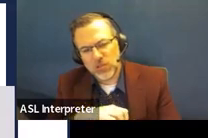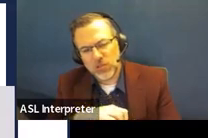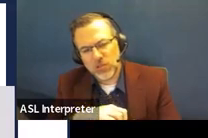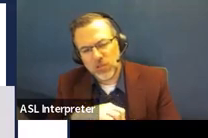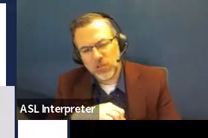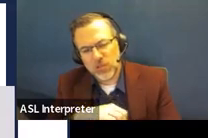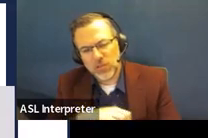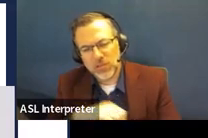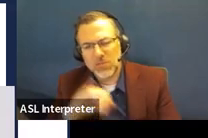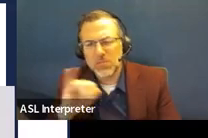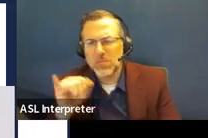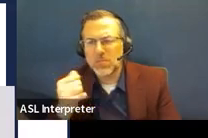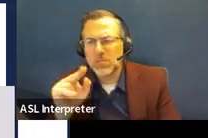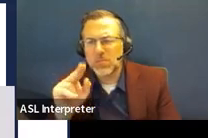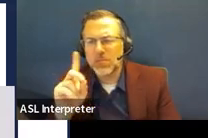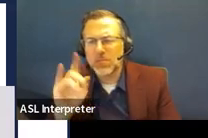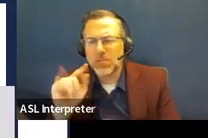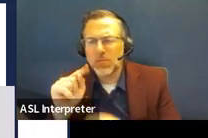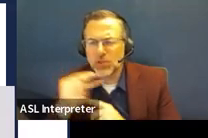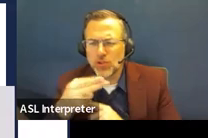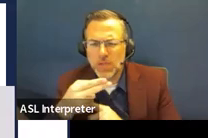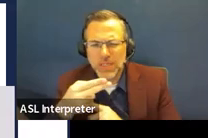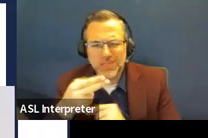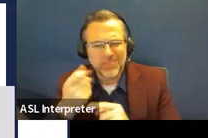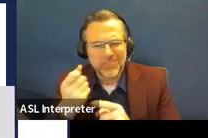Judith, do you mind explaining that a little bit more?